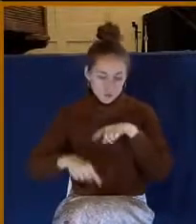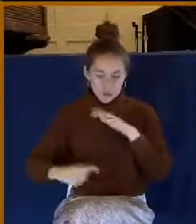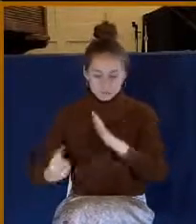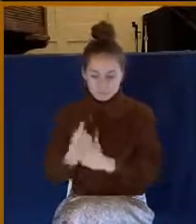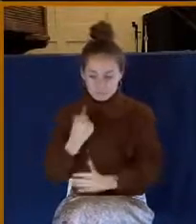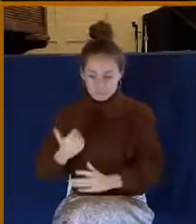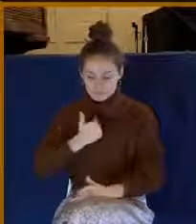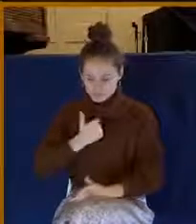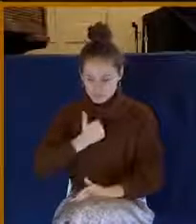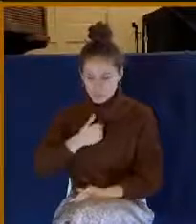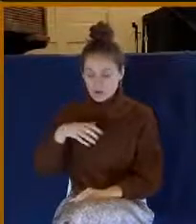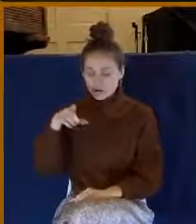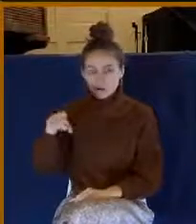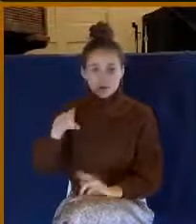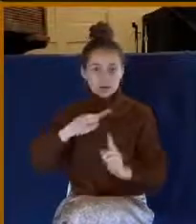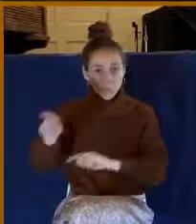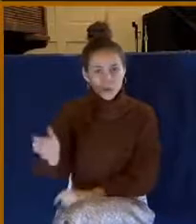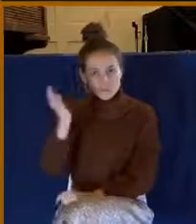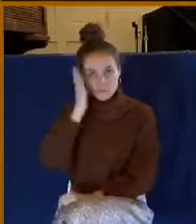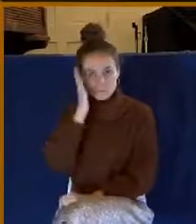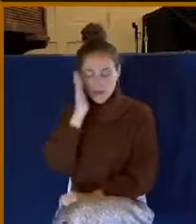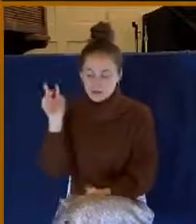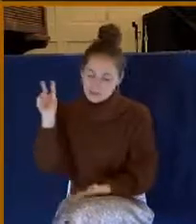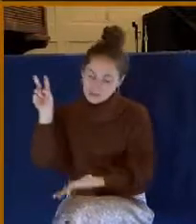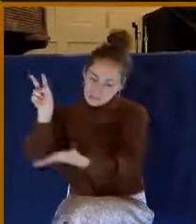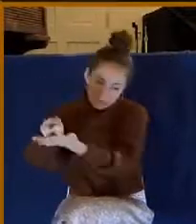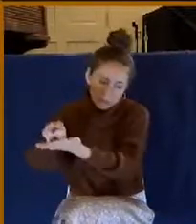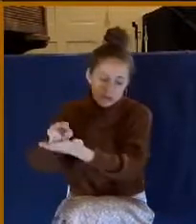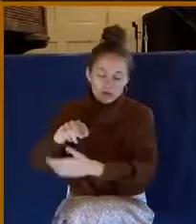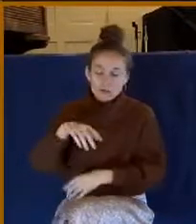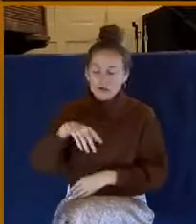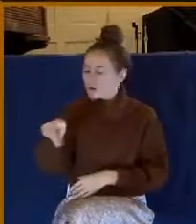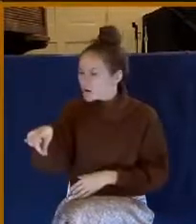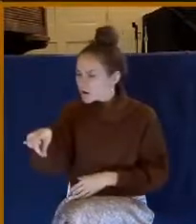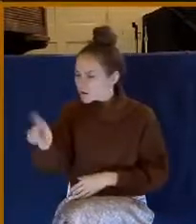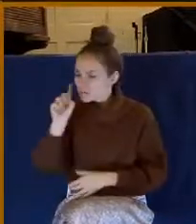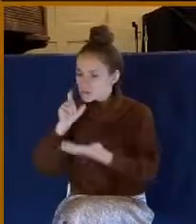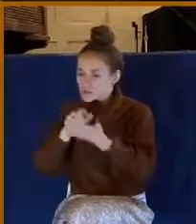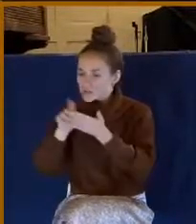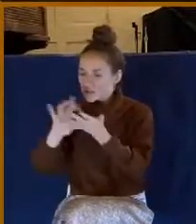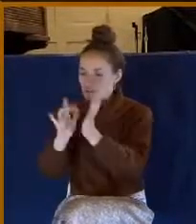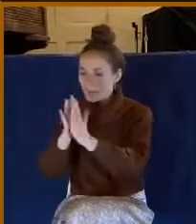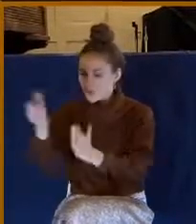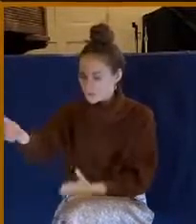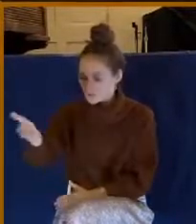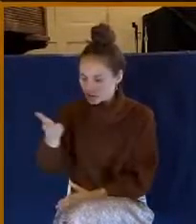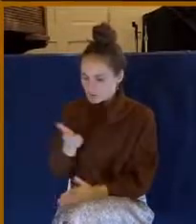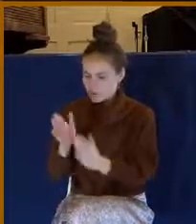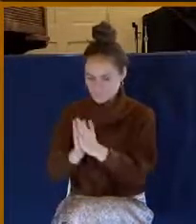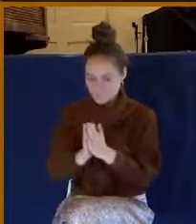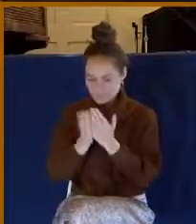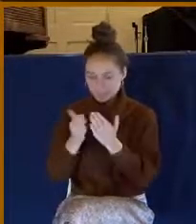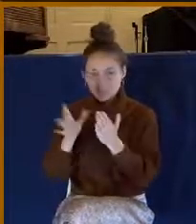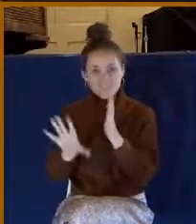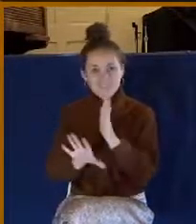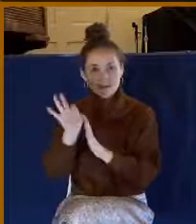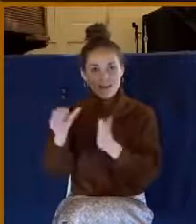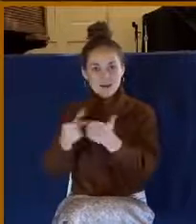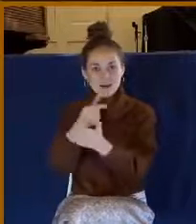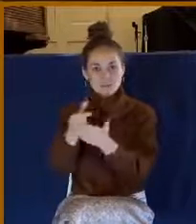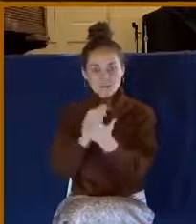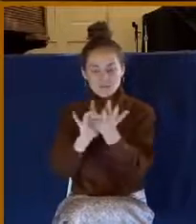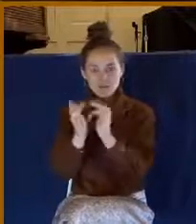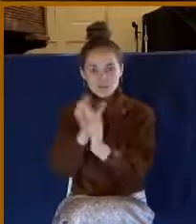shelf there in that room. And he opened up the Scripture. And in time, he found the gospel of Jesus Christ. And he later